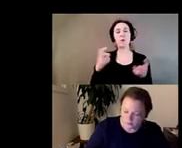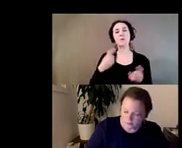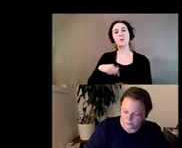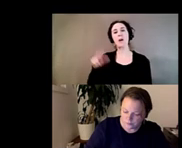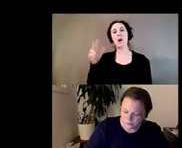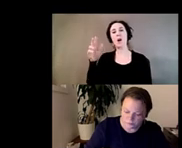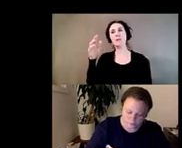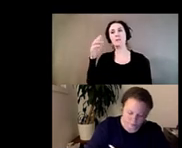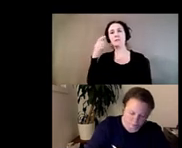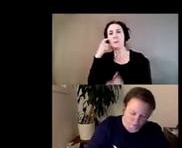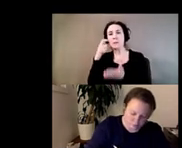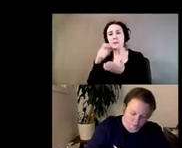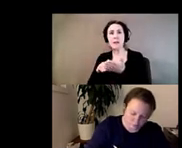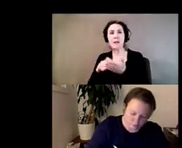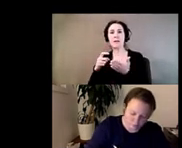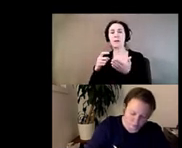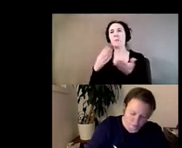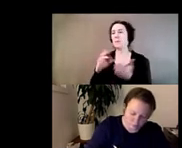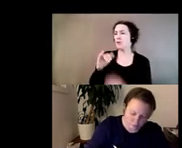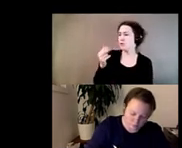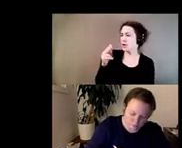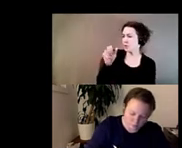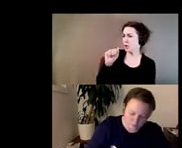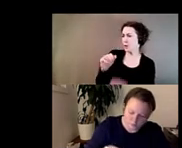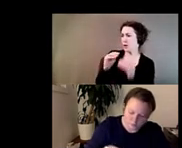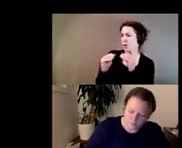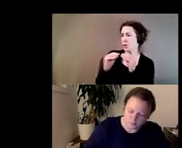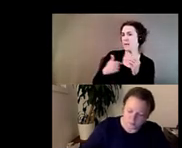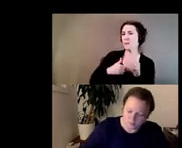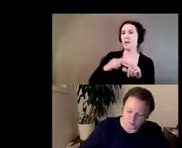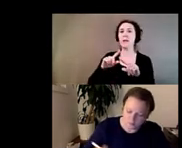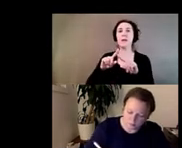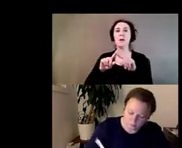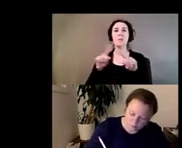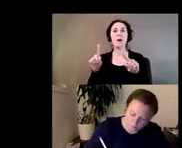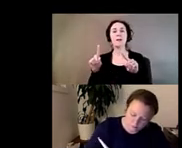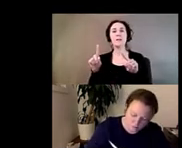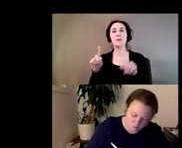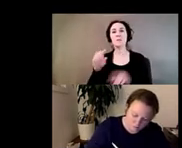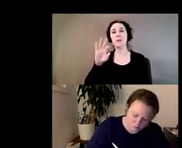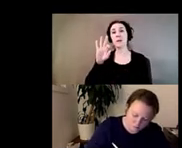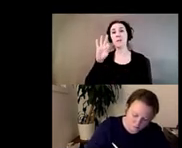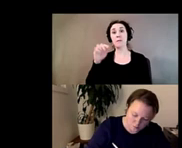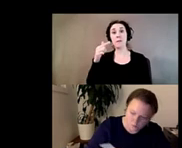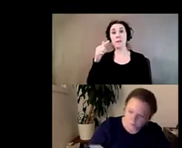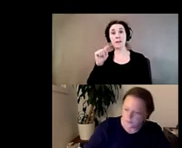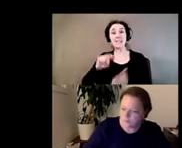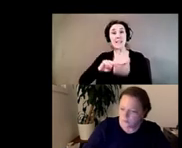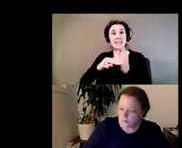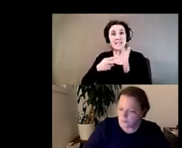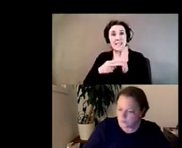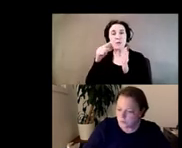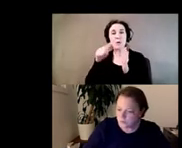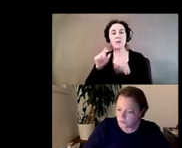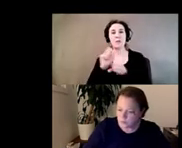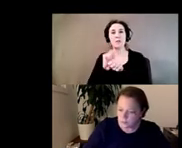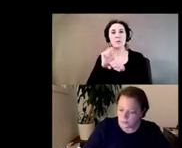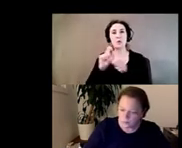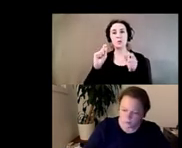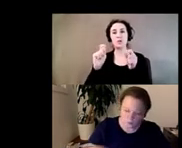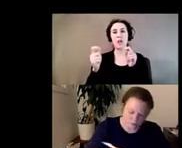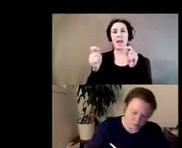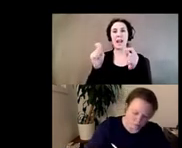maybe and Joshua you can correct me here but that Felix intended for this piece to be adaptive to changing